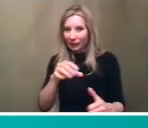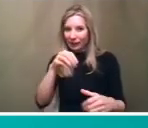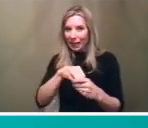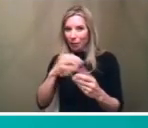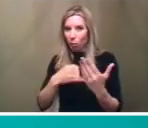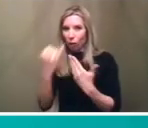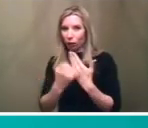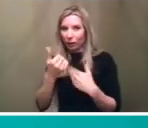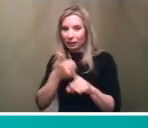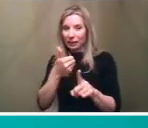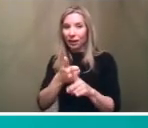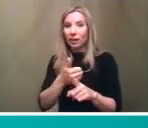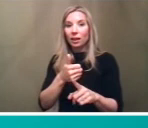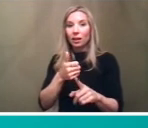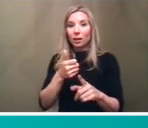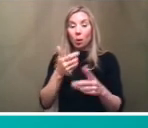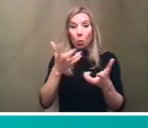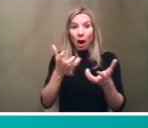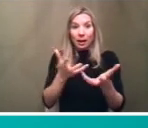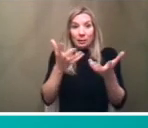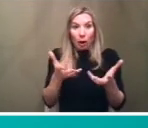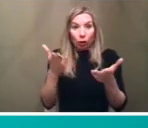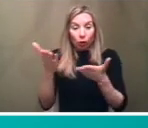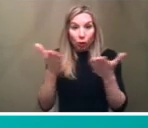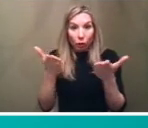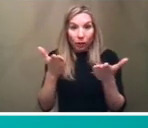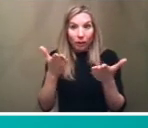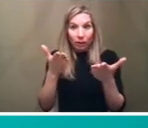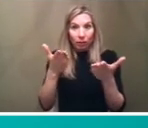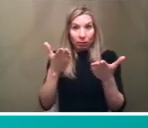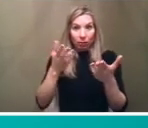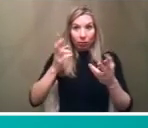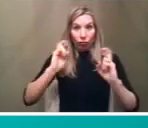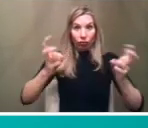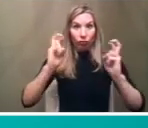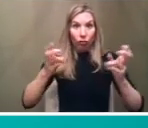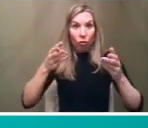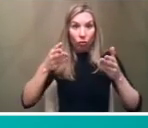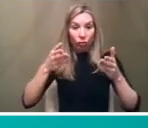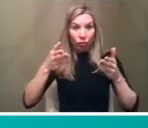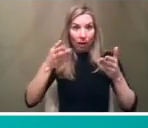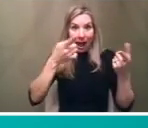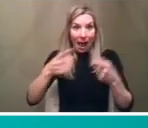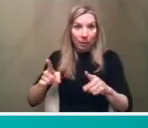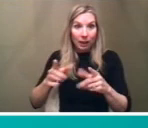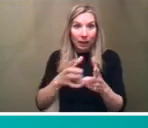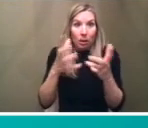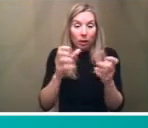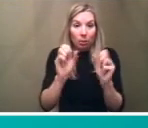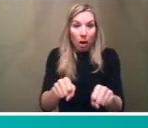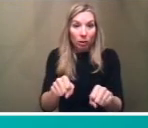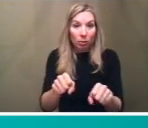um you know leave as much service you know keep as much service on the street as we can um you know even though ridership is is you know